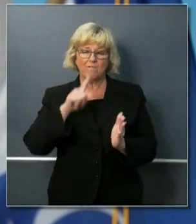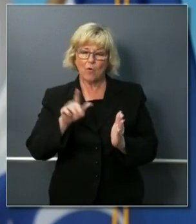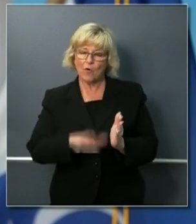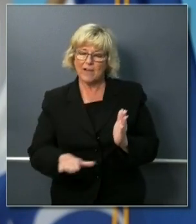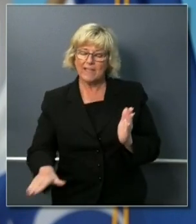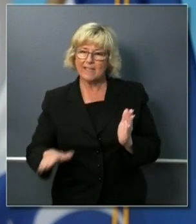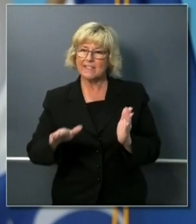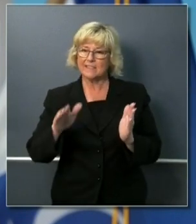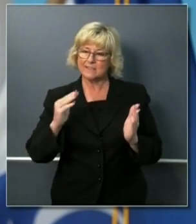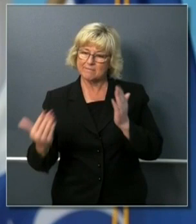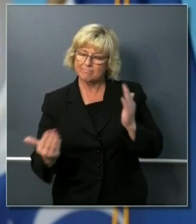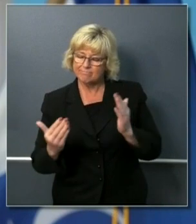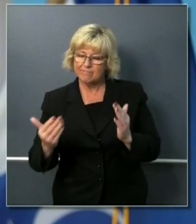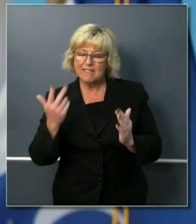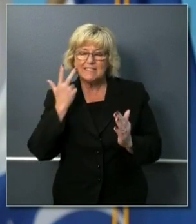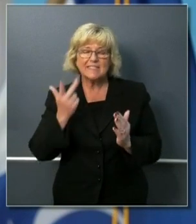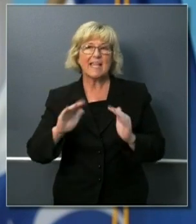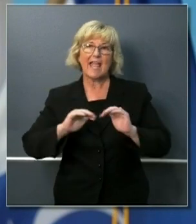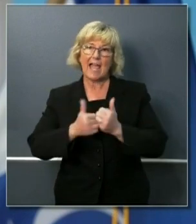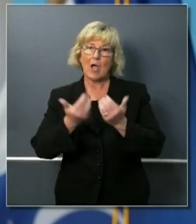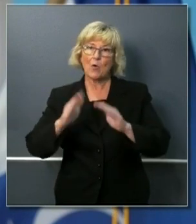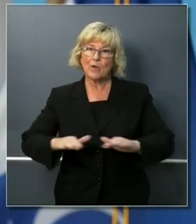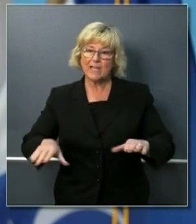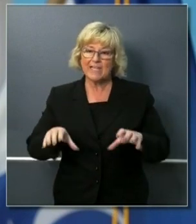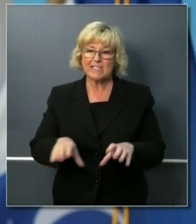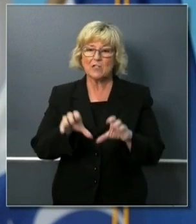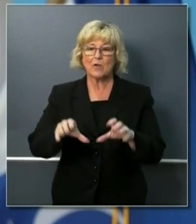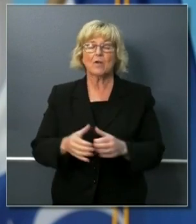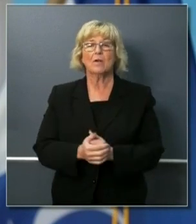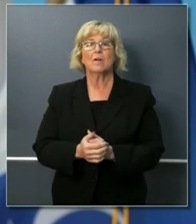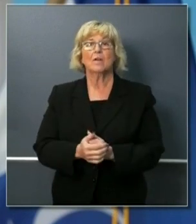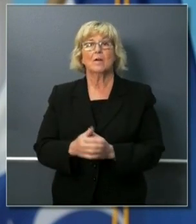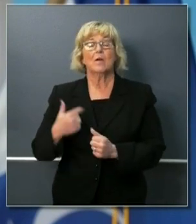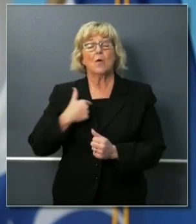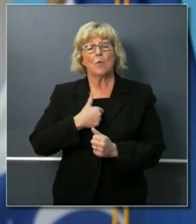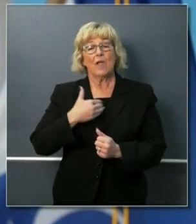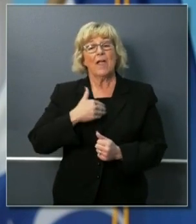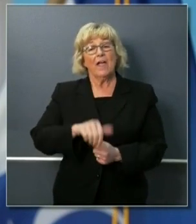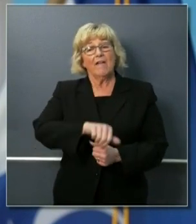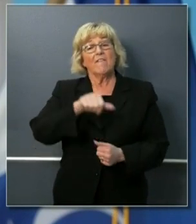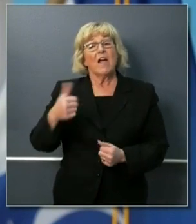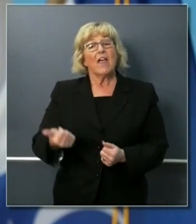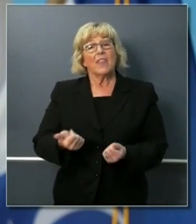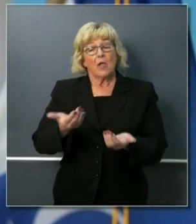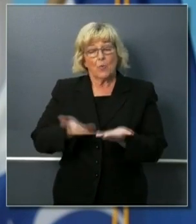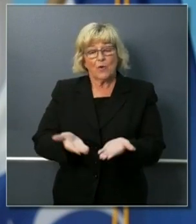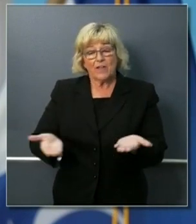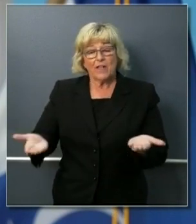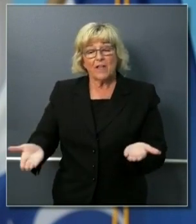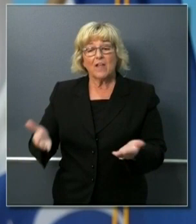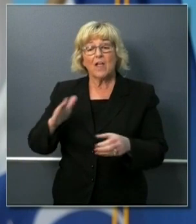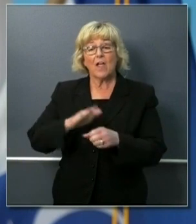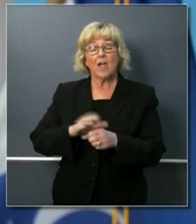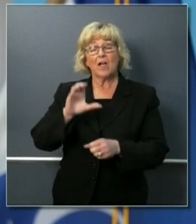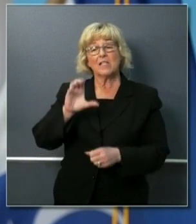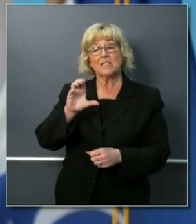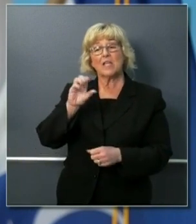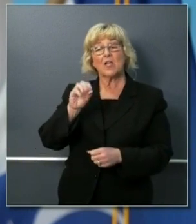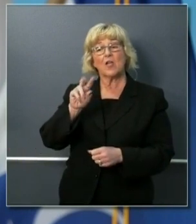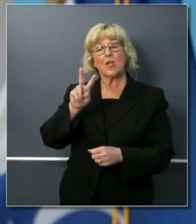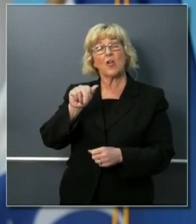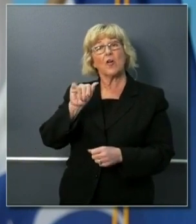checklist for our children as well and we have resources we have on our COVID-19.ca